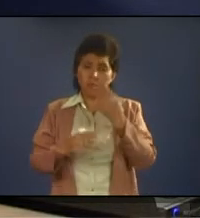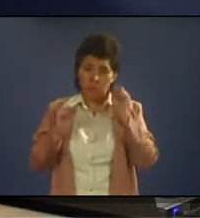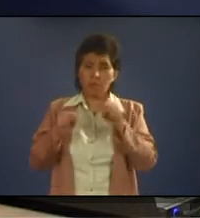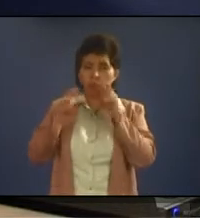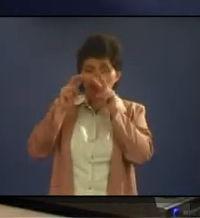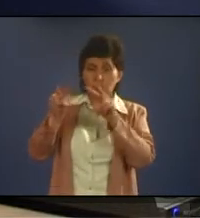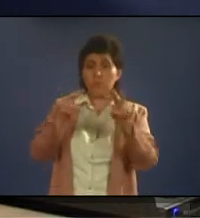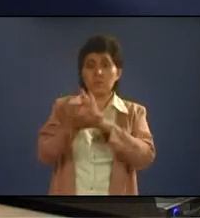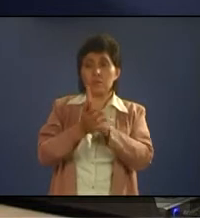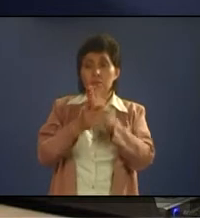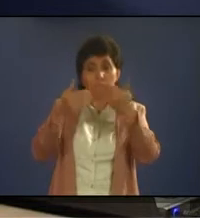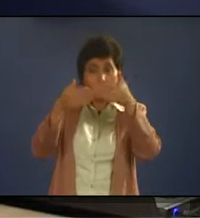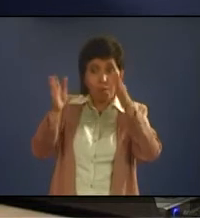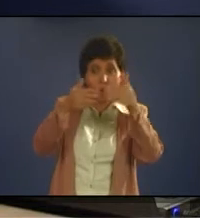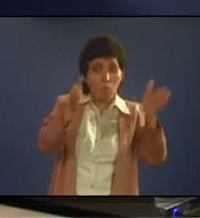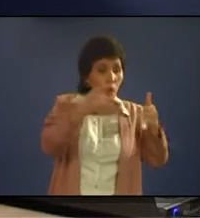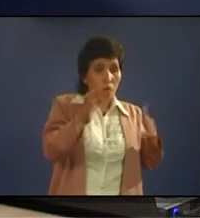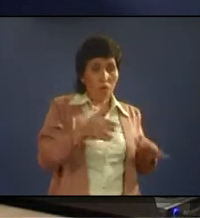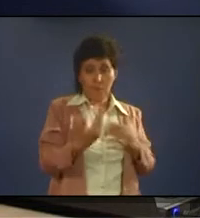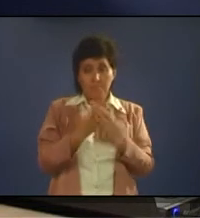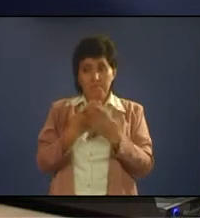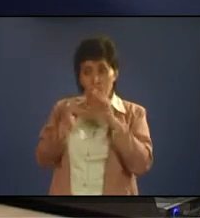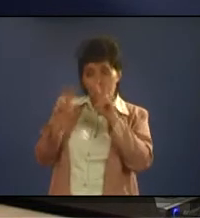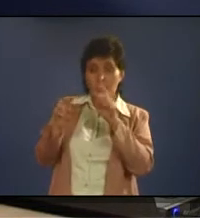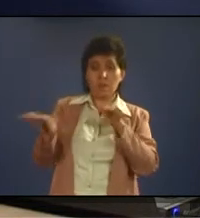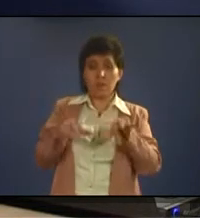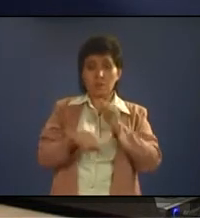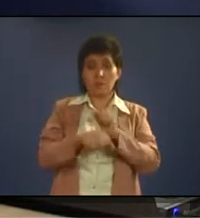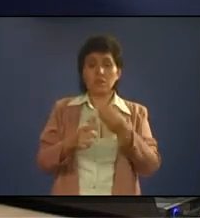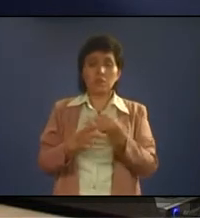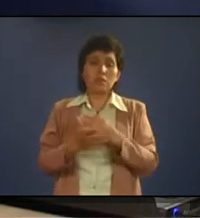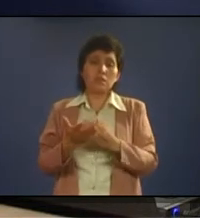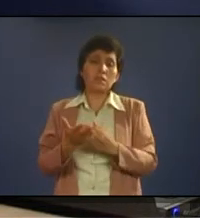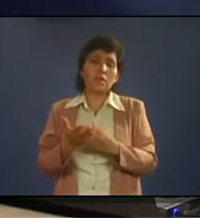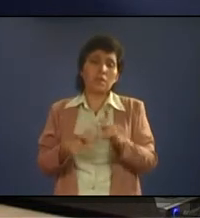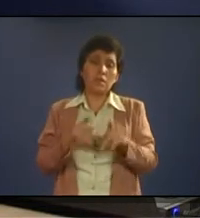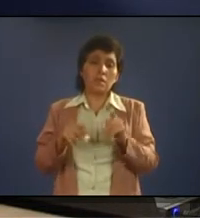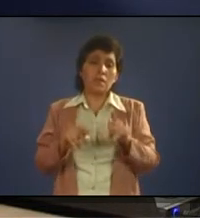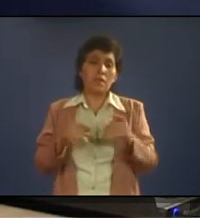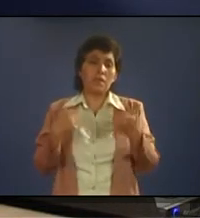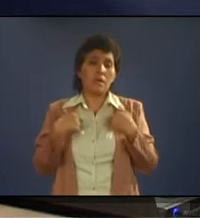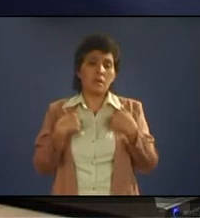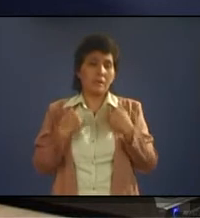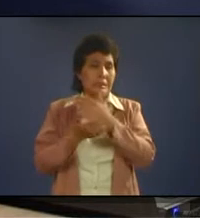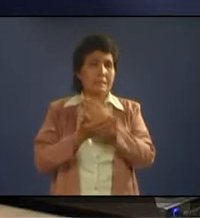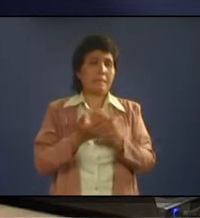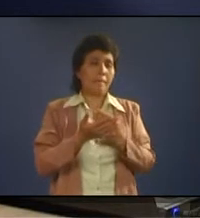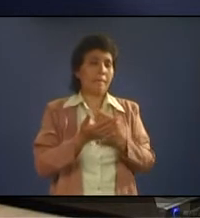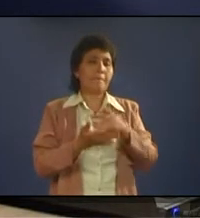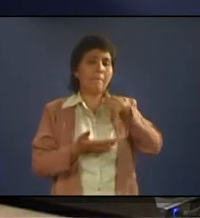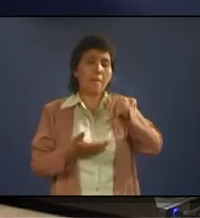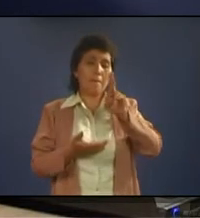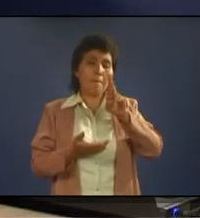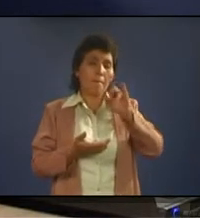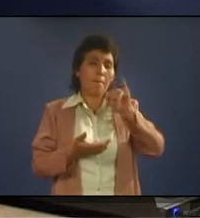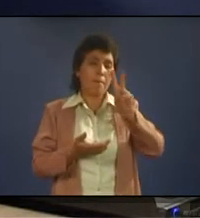some people would say it is better for them to have some privacy, okay? Now, it's up to you to decide on